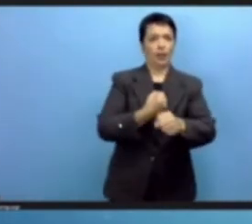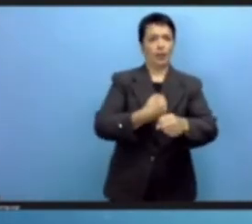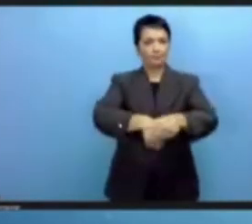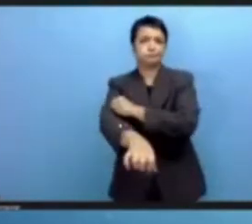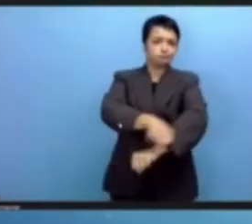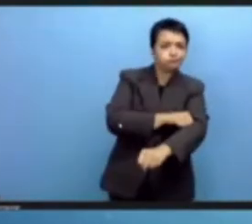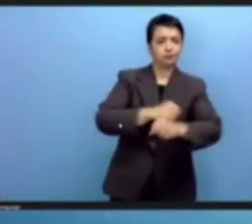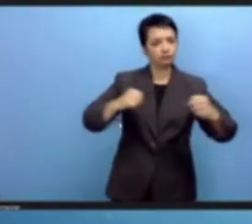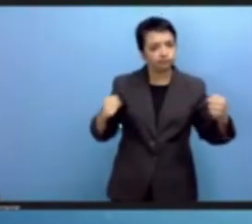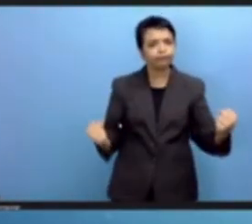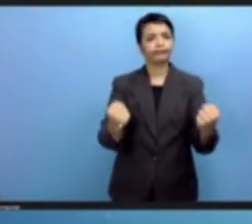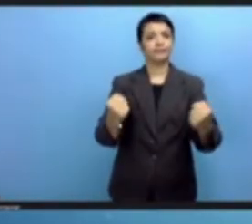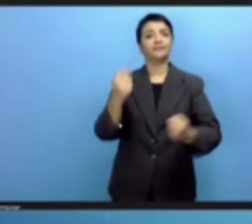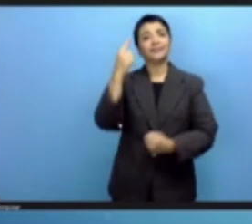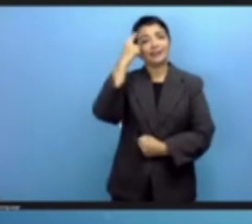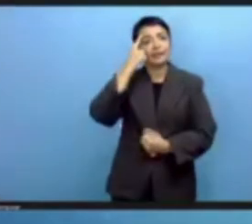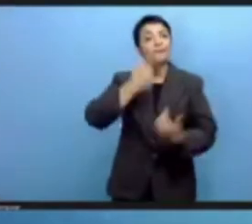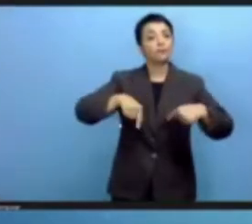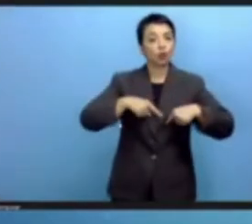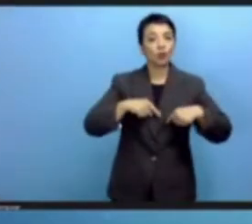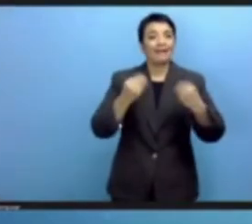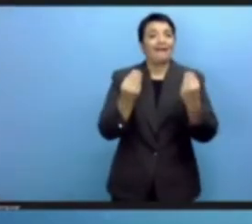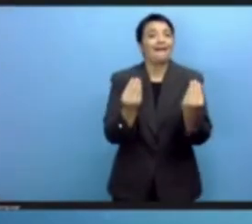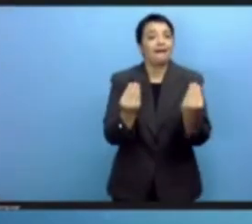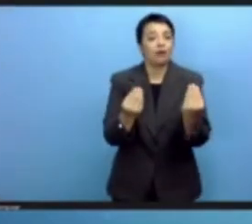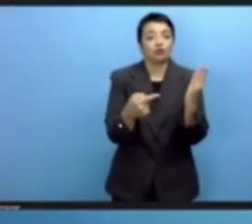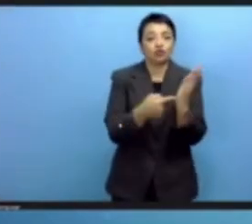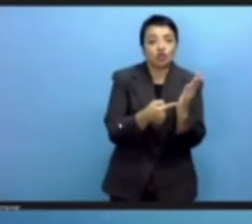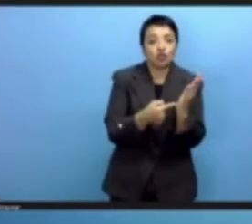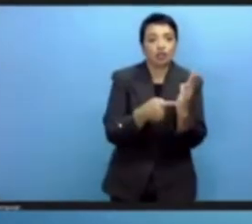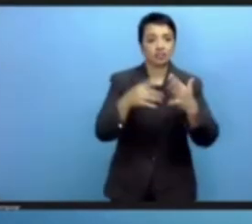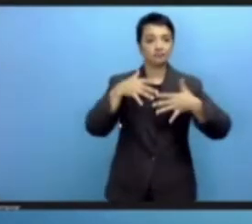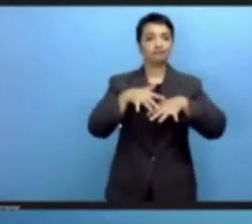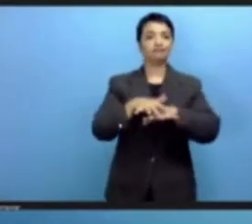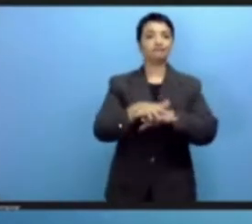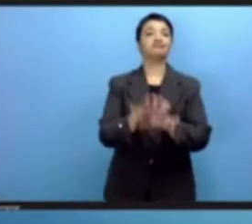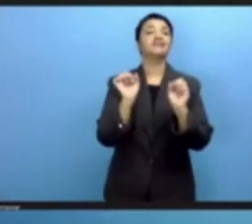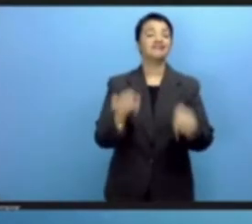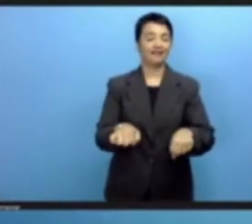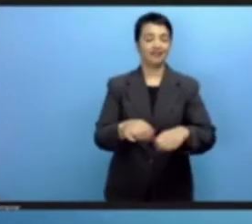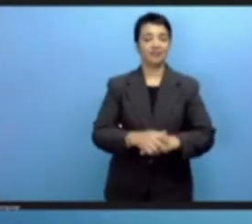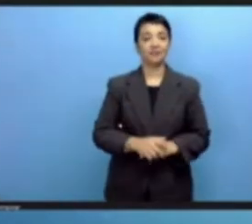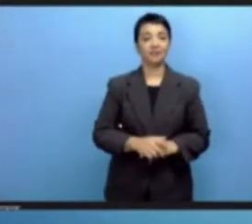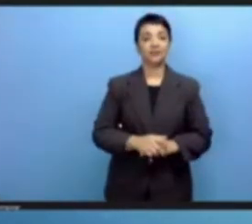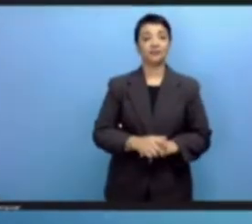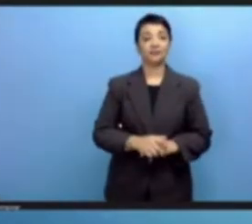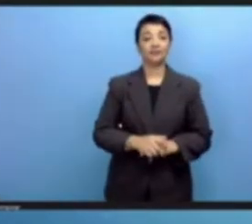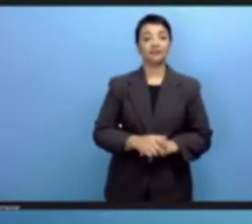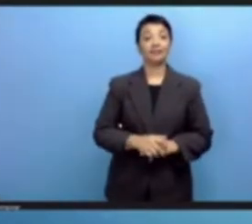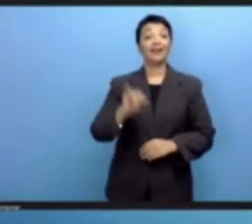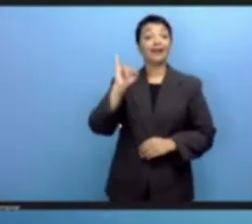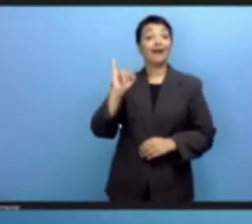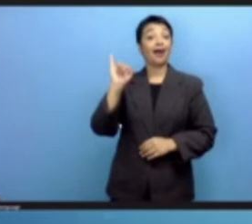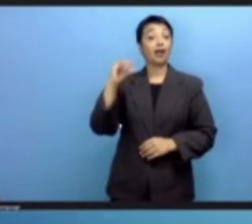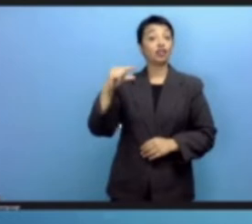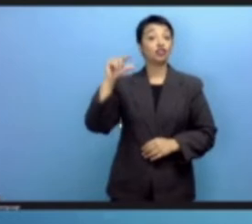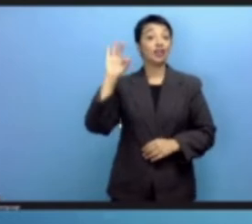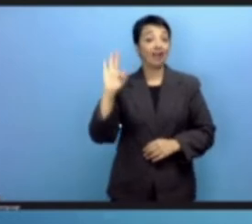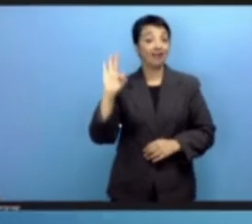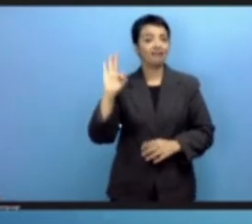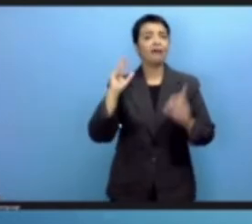govern these technologies. The Internet Governance Forum itself needs to up its game.